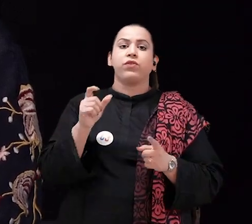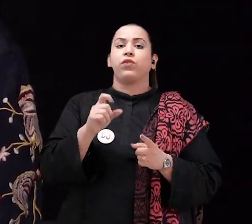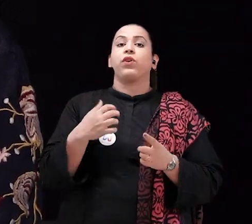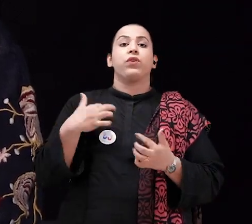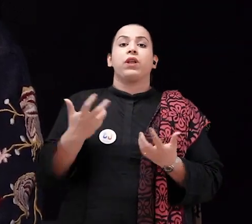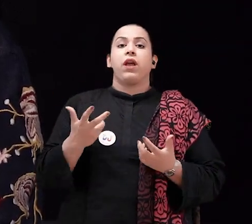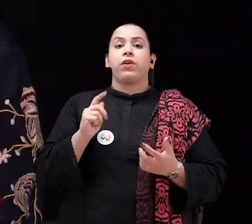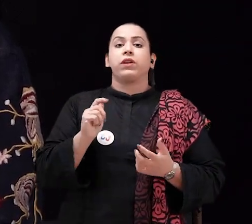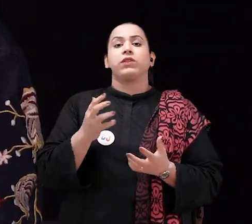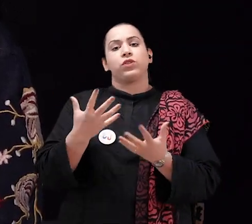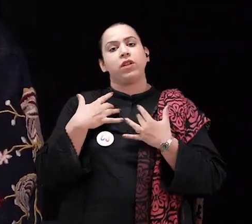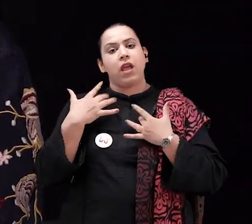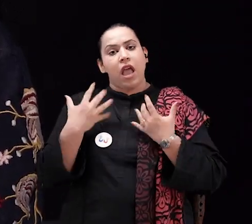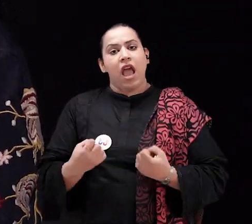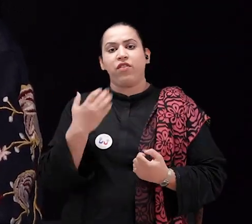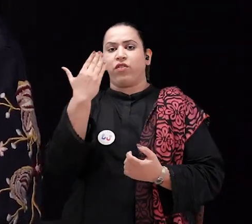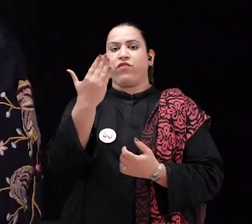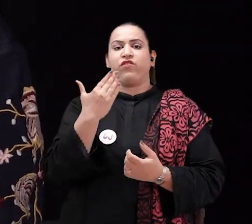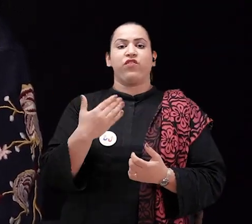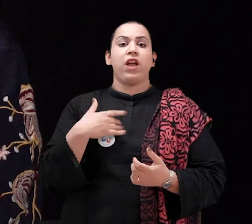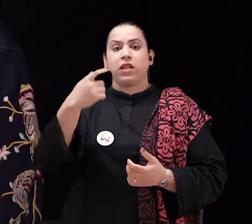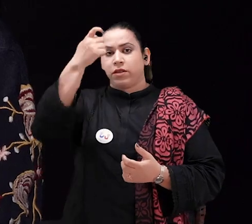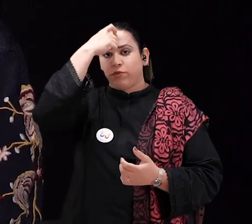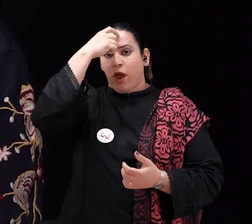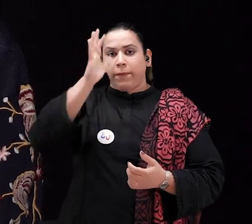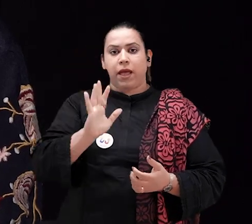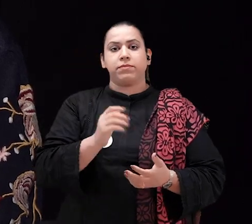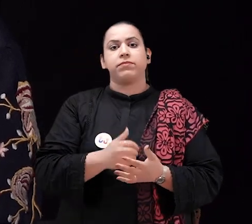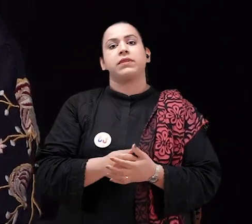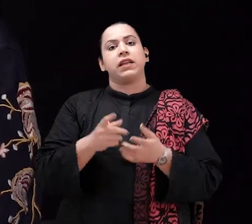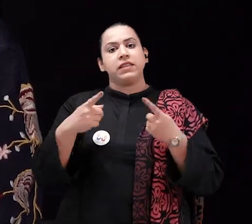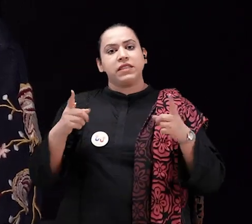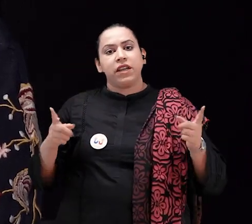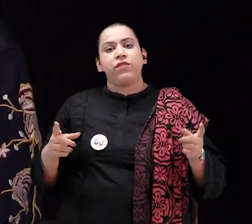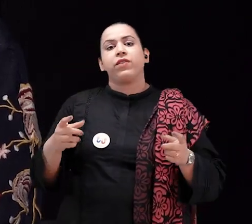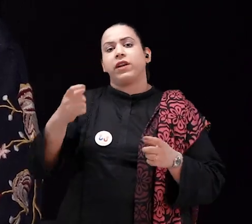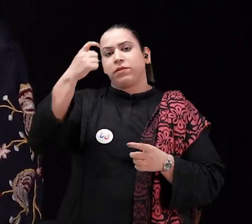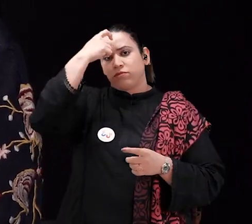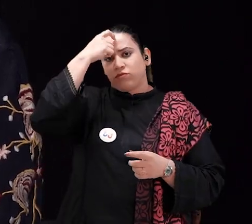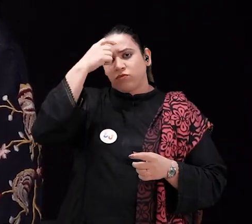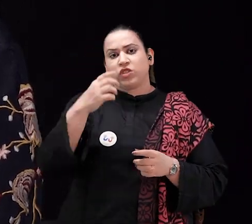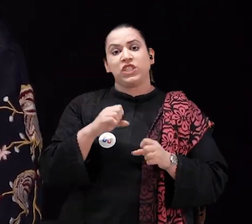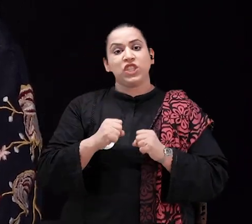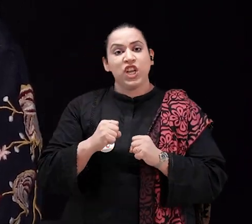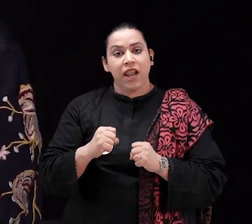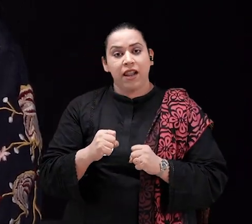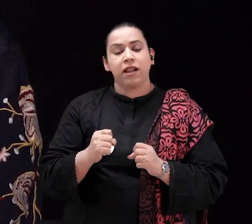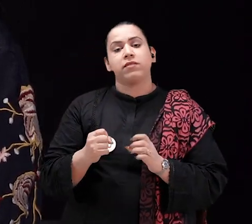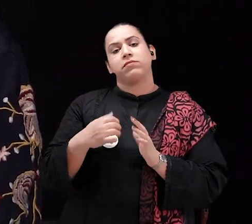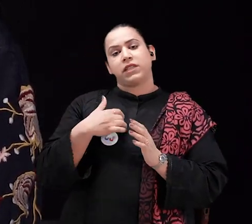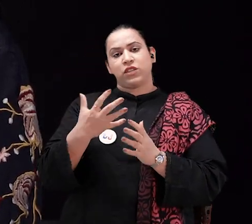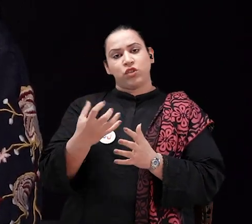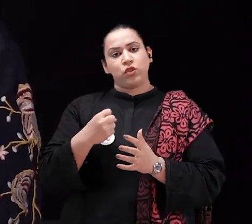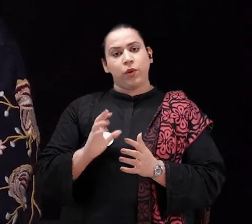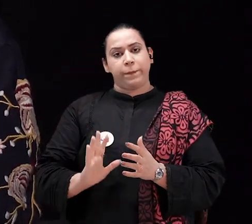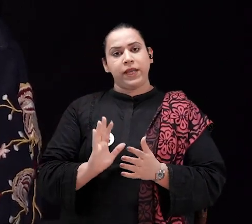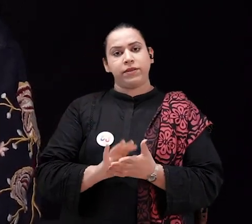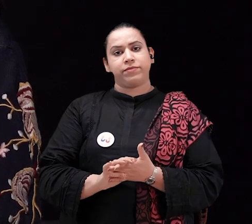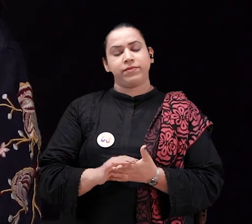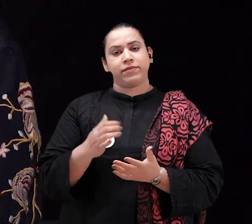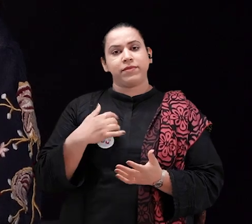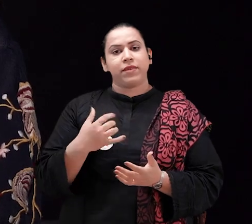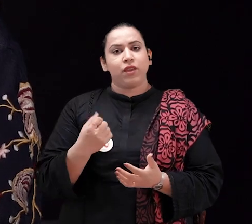There are difficulties in everything and whatever you do, you have to face challenges. I've never let the difficulties and challenges get to me